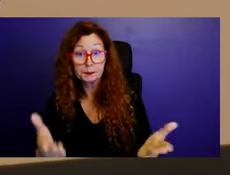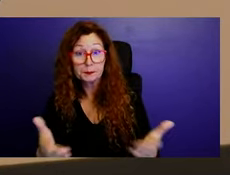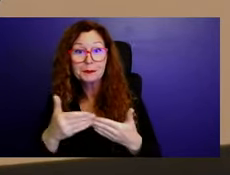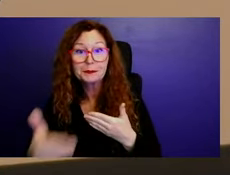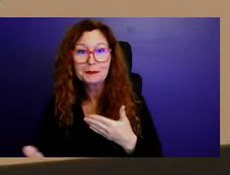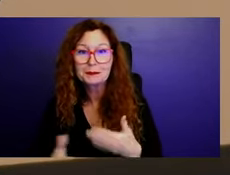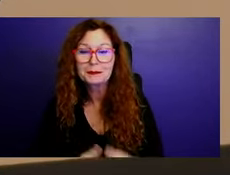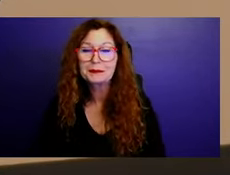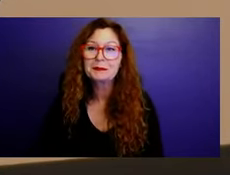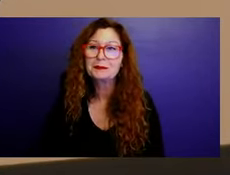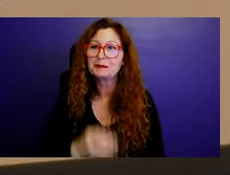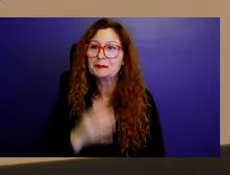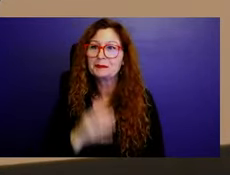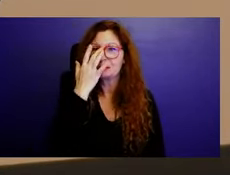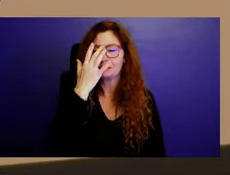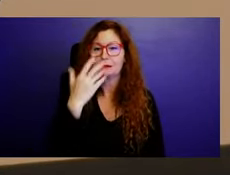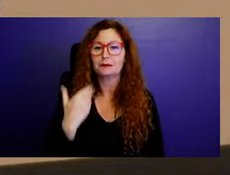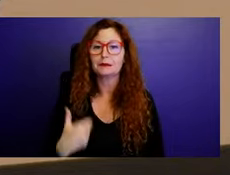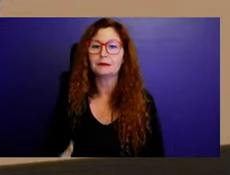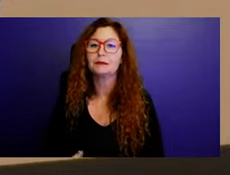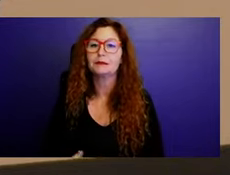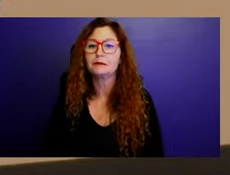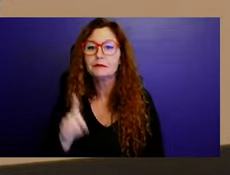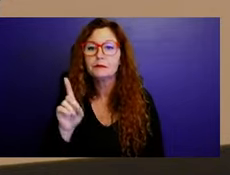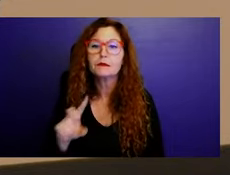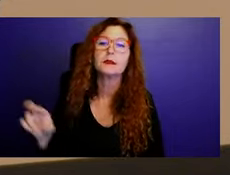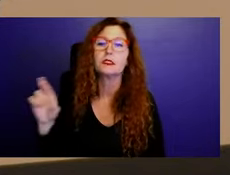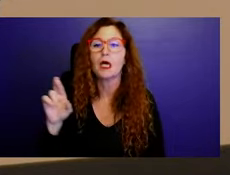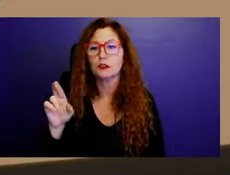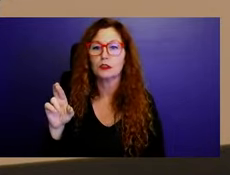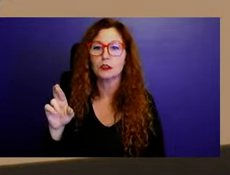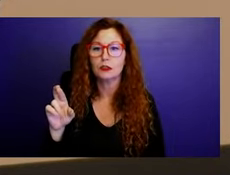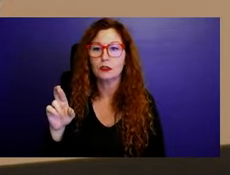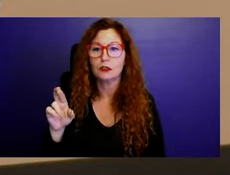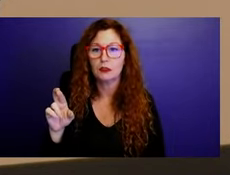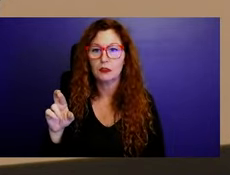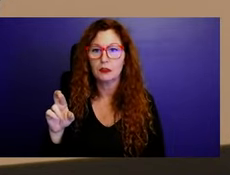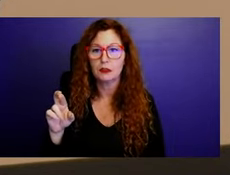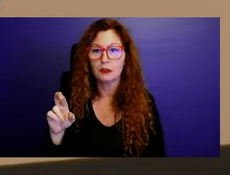I am Dr. Piotr Blas, P-I-O-T, Piotr Blas,